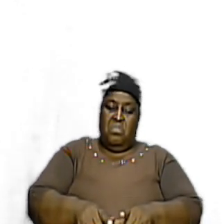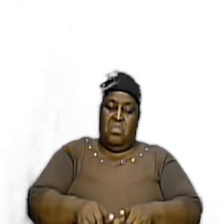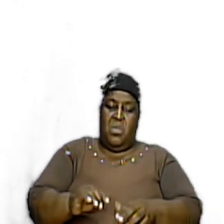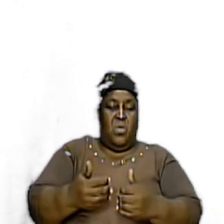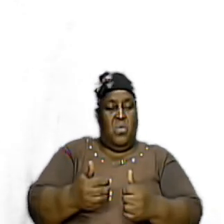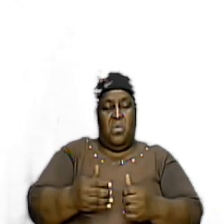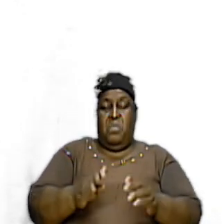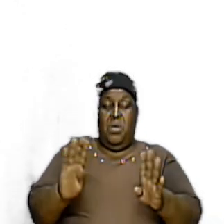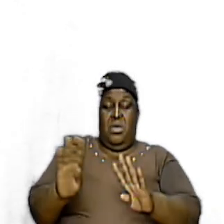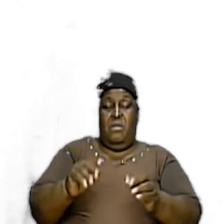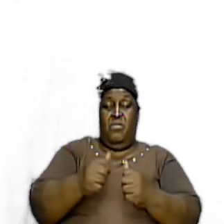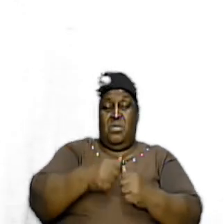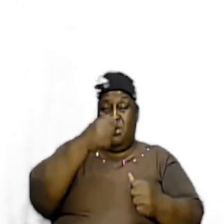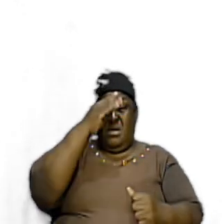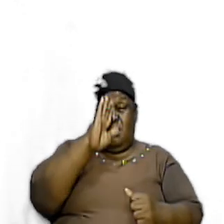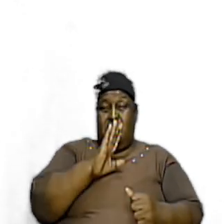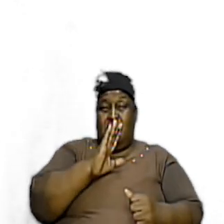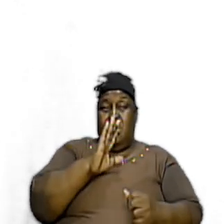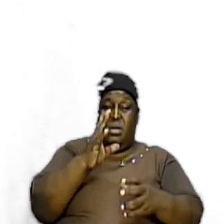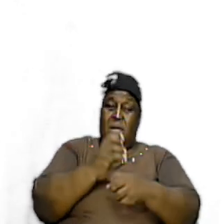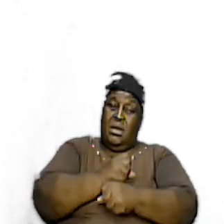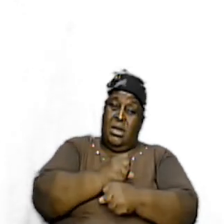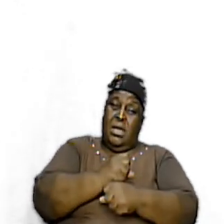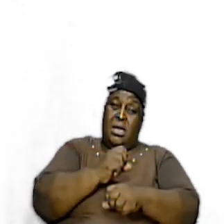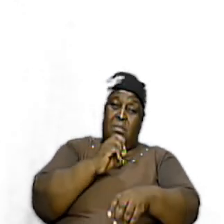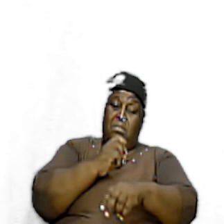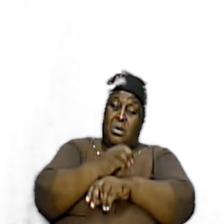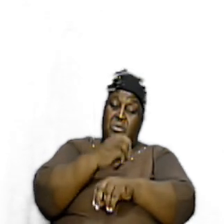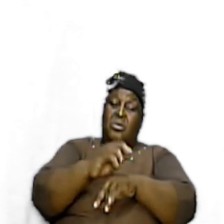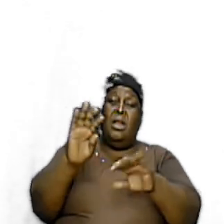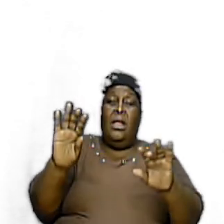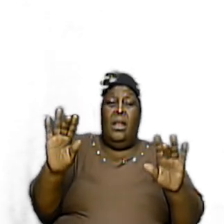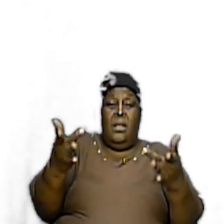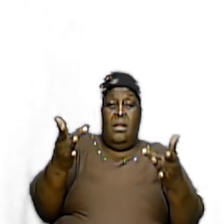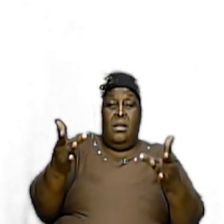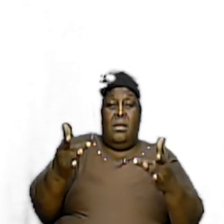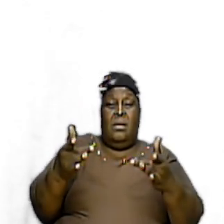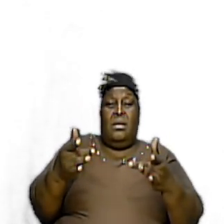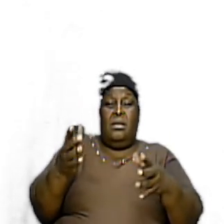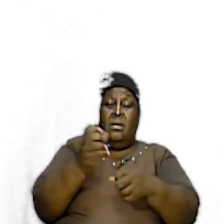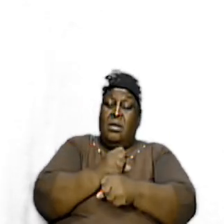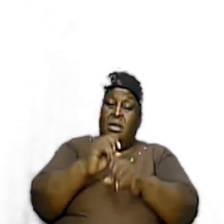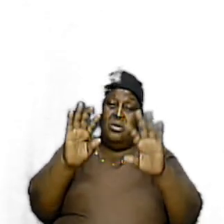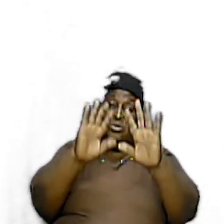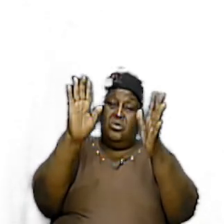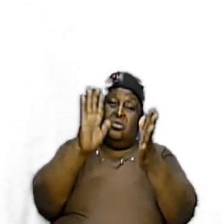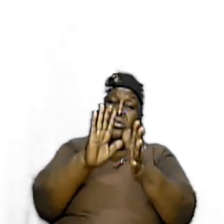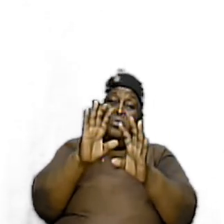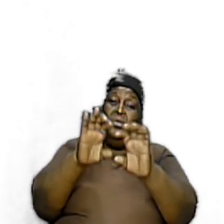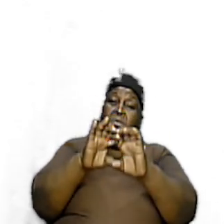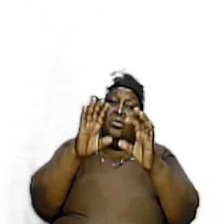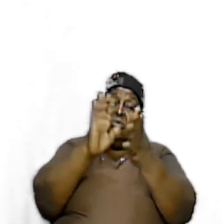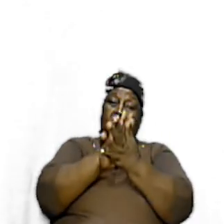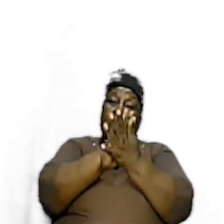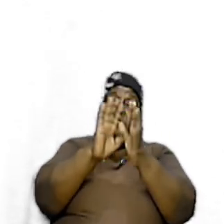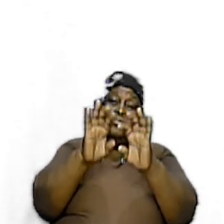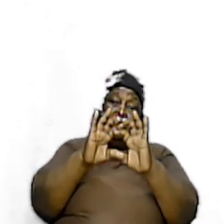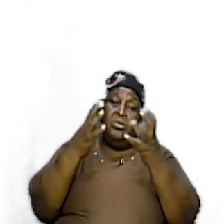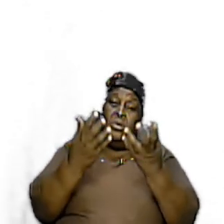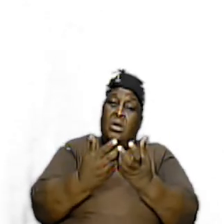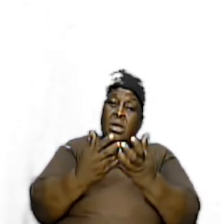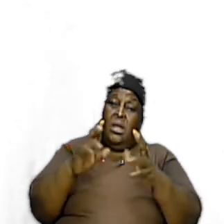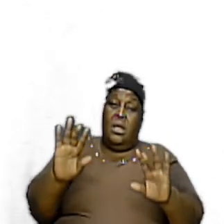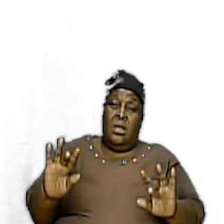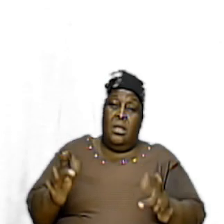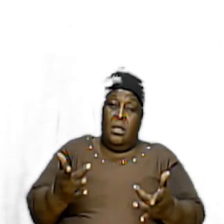And If You Take Your Ministry Lightly And If You Take Your Sunday School Class Lightly And If You Take Whatever You